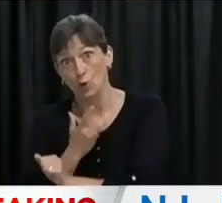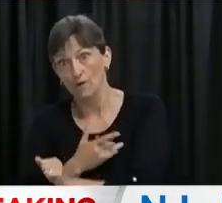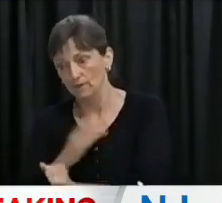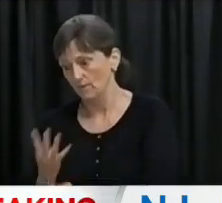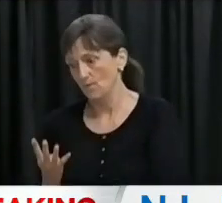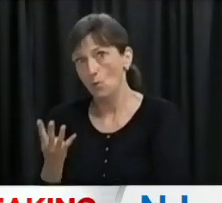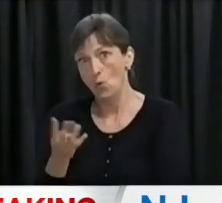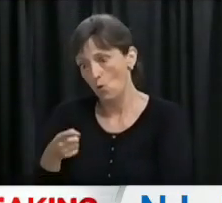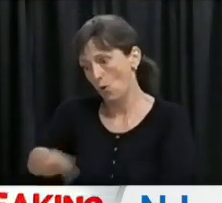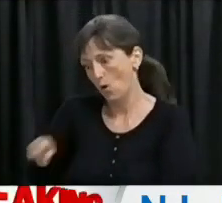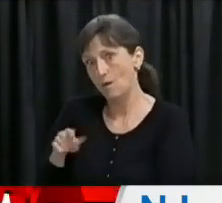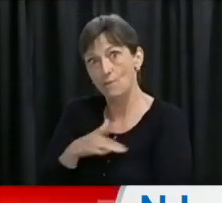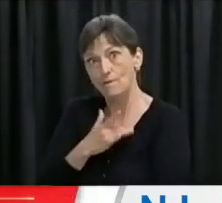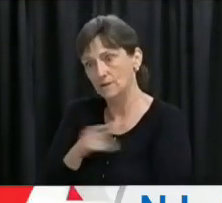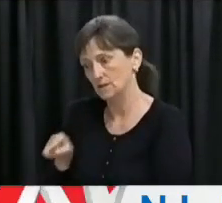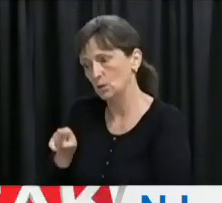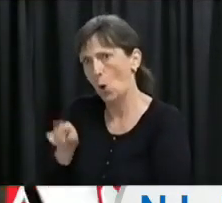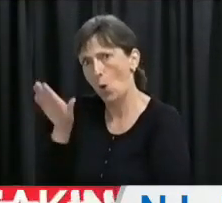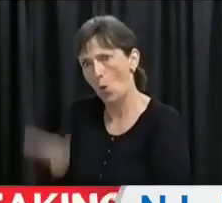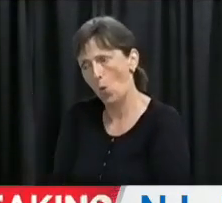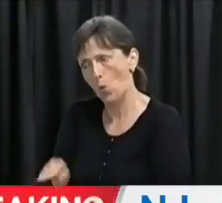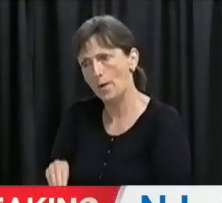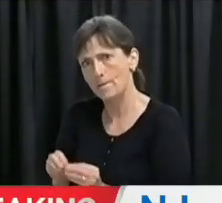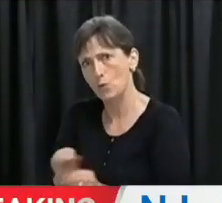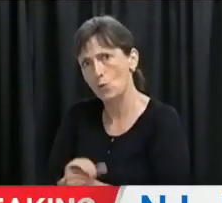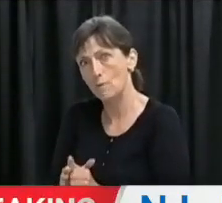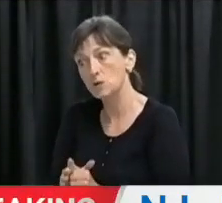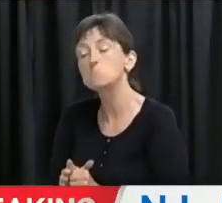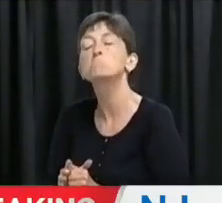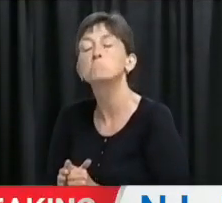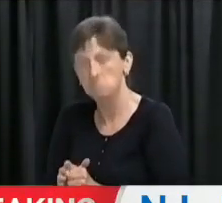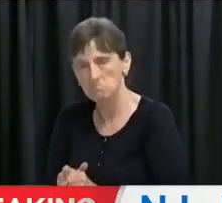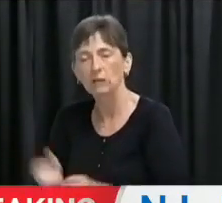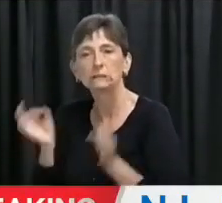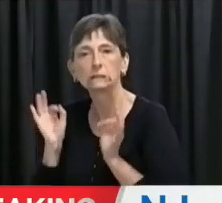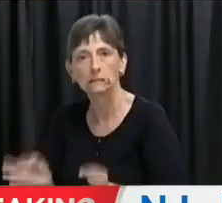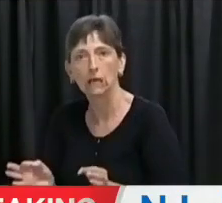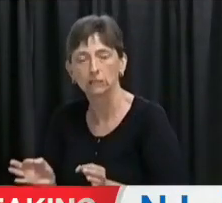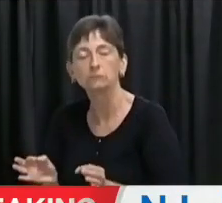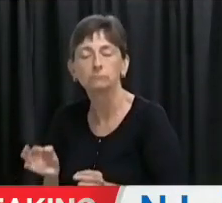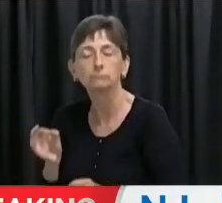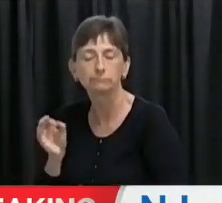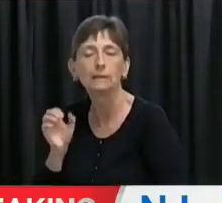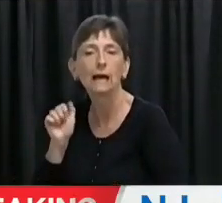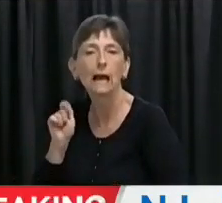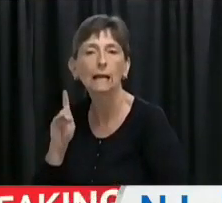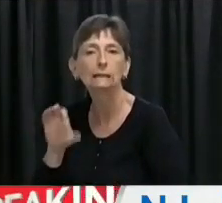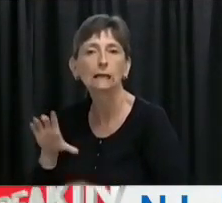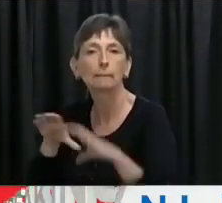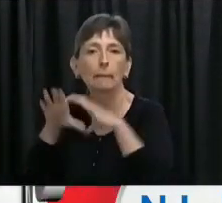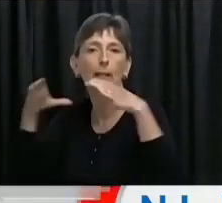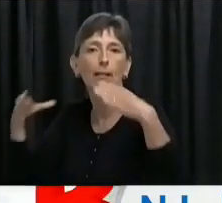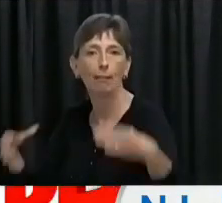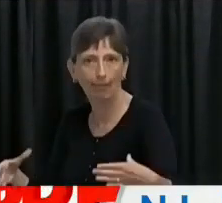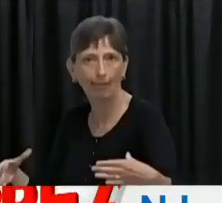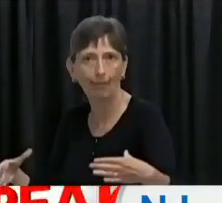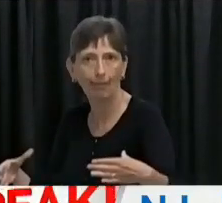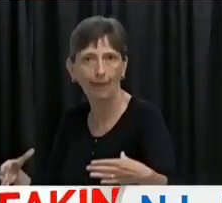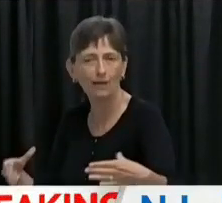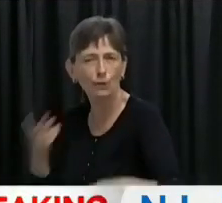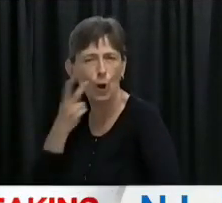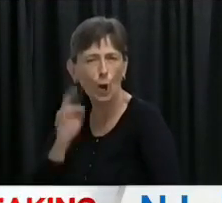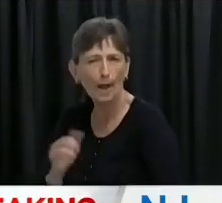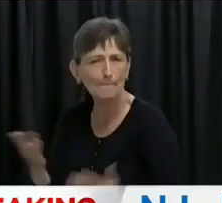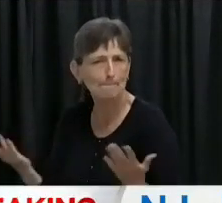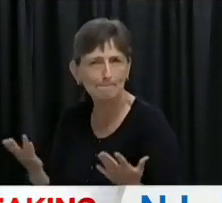of the four Atlantic provinces. So a decision was made to create an Atlantic bubble. So the question will be then, how will